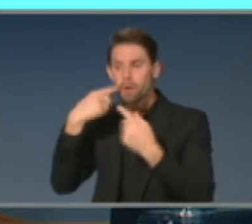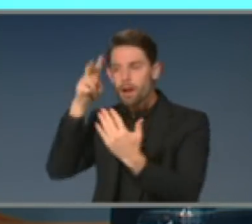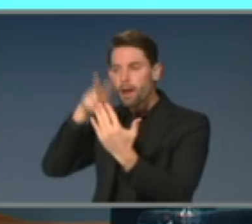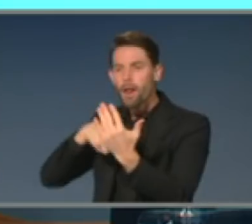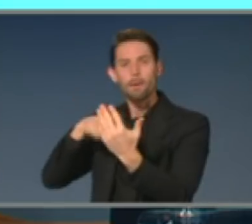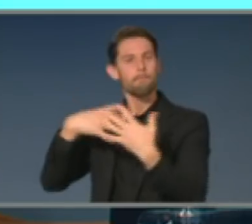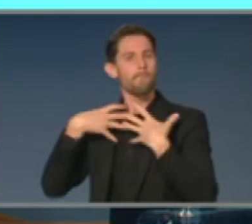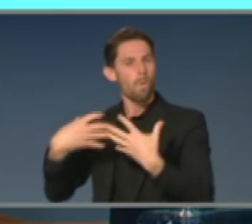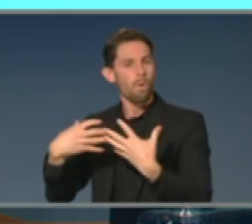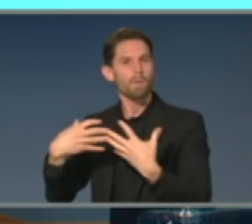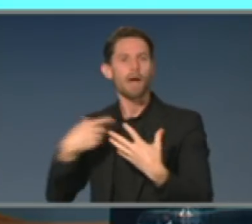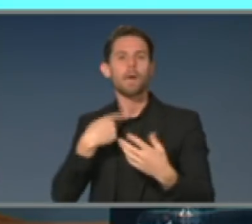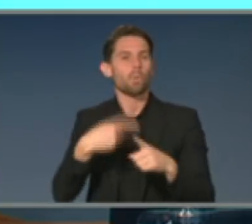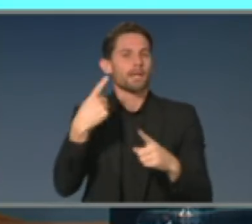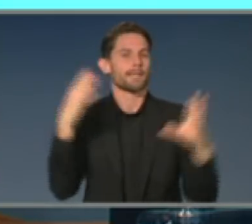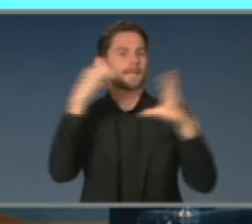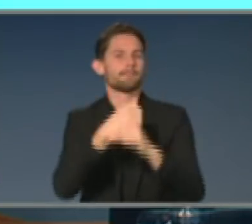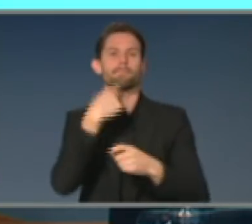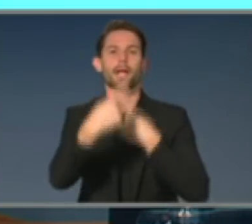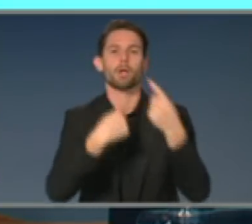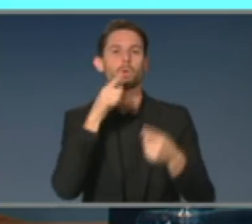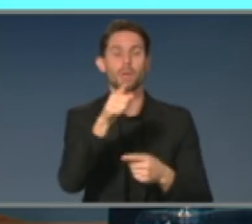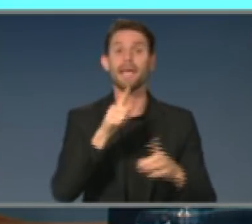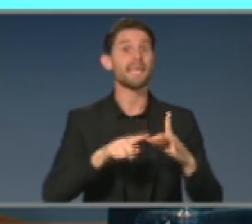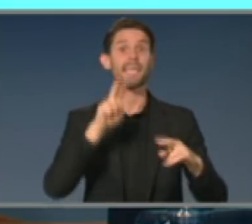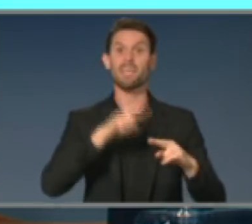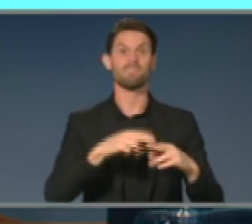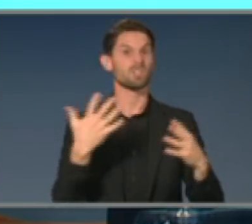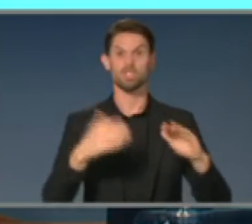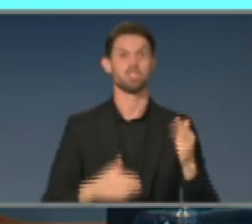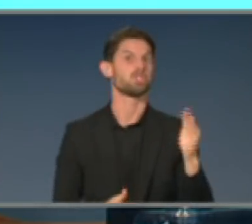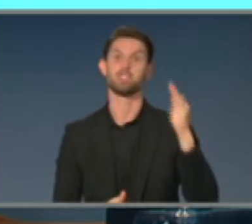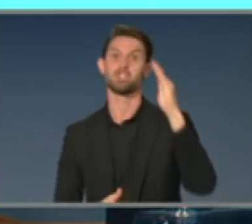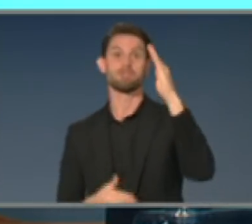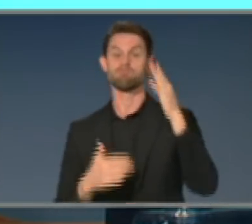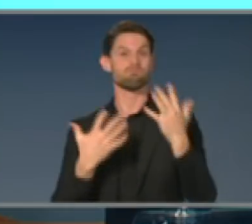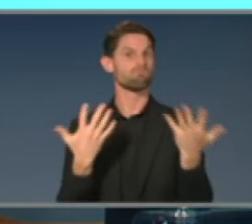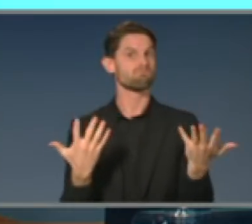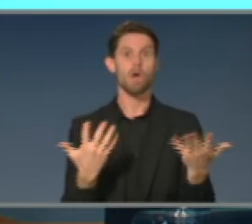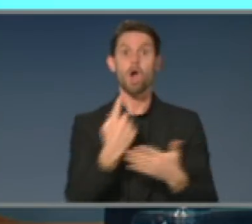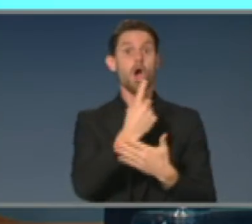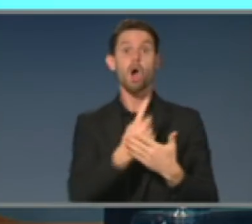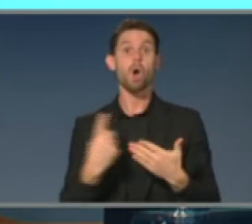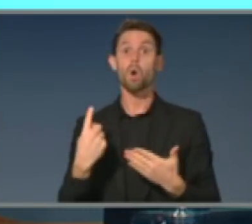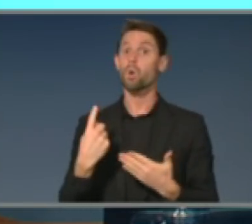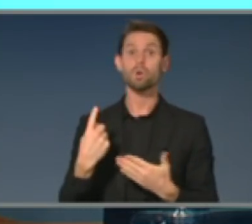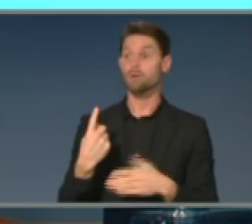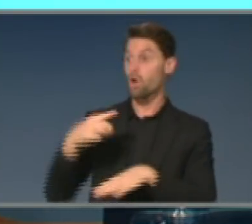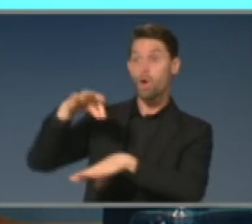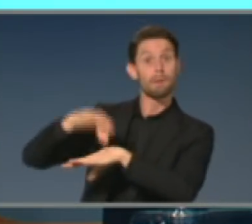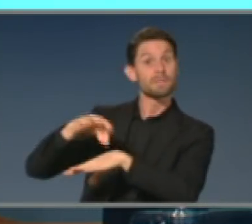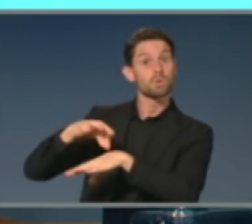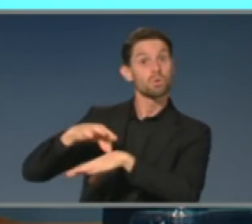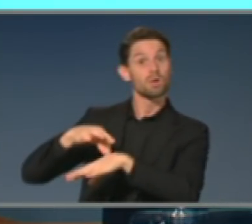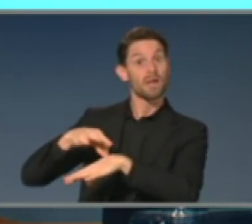That in the unmitigated scenario, you would only get about 15% of people who need